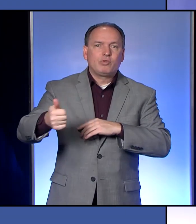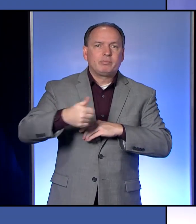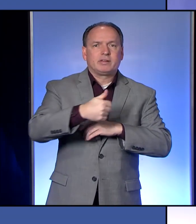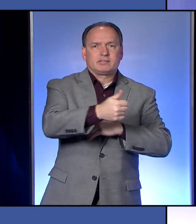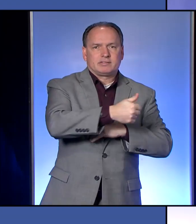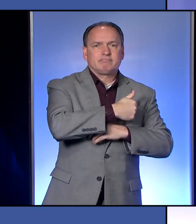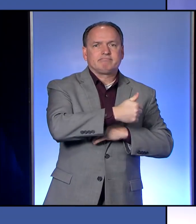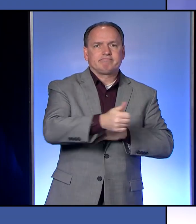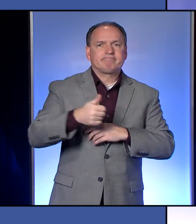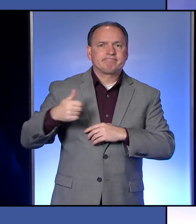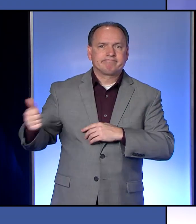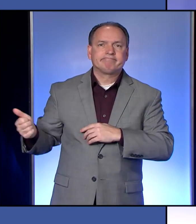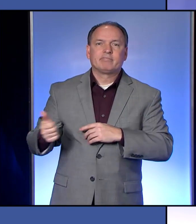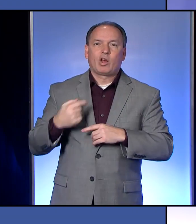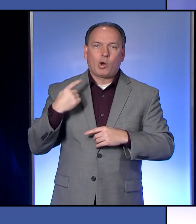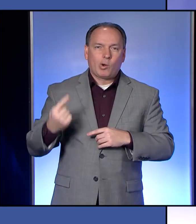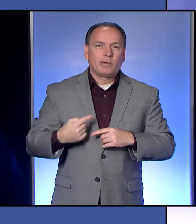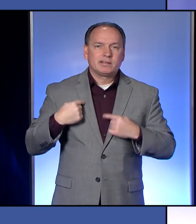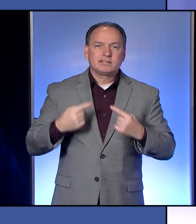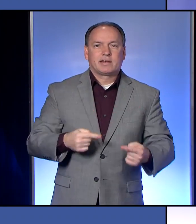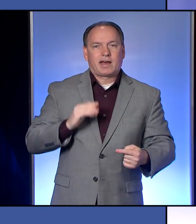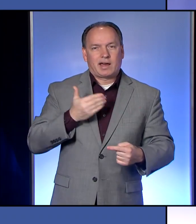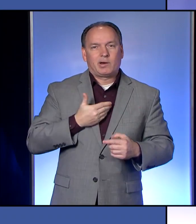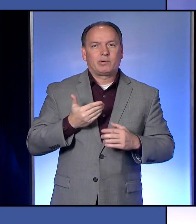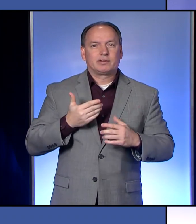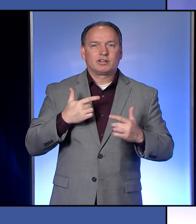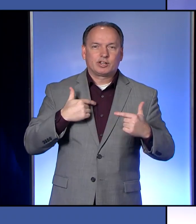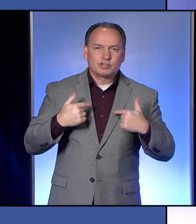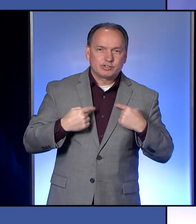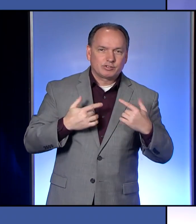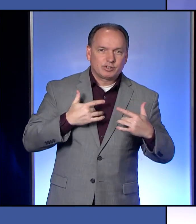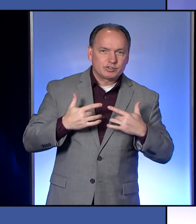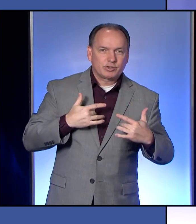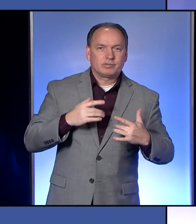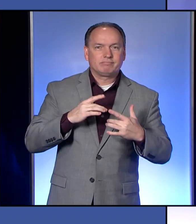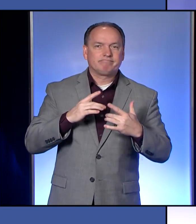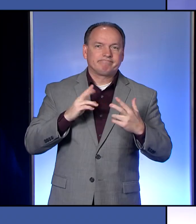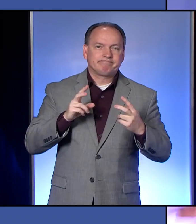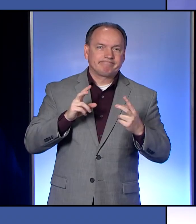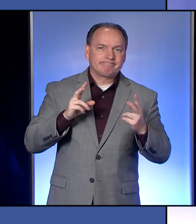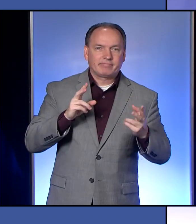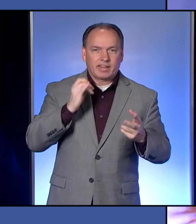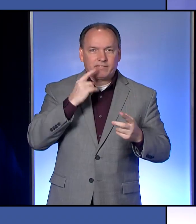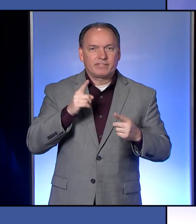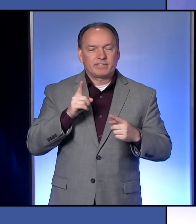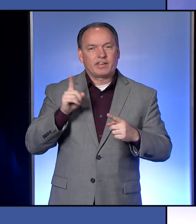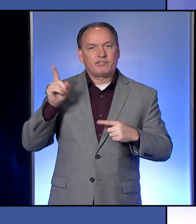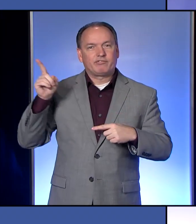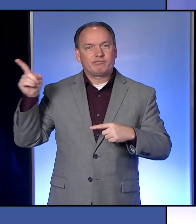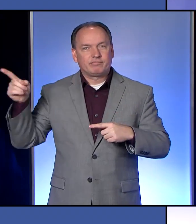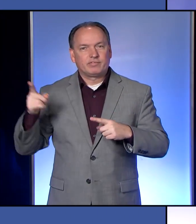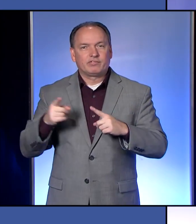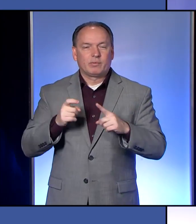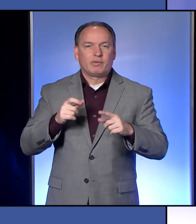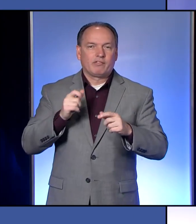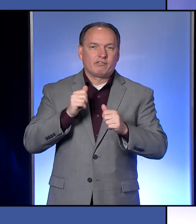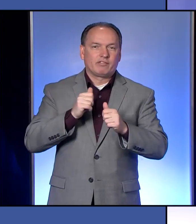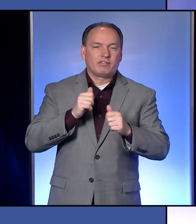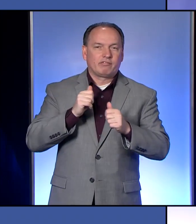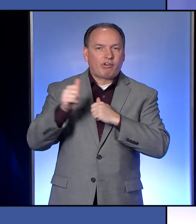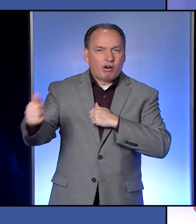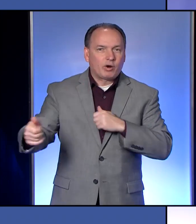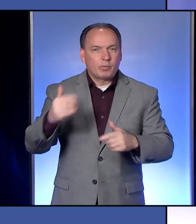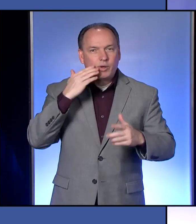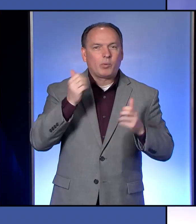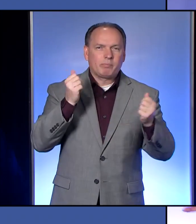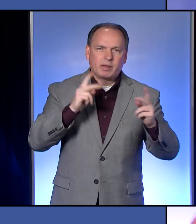state lines has always been a concern, especially if they come from great lengths. I mean, we also know we have